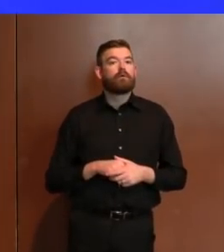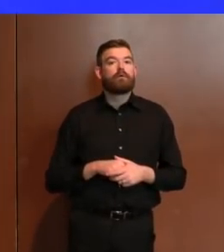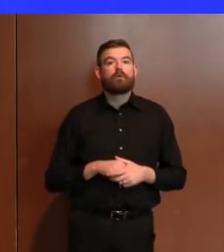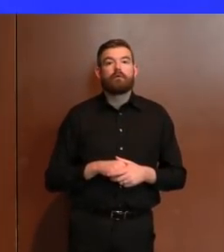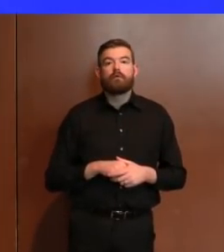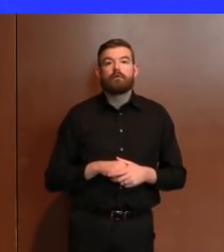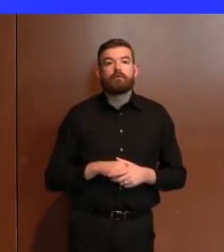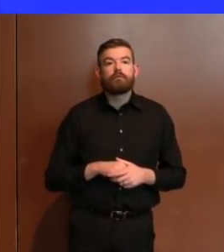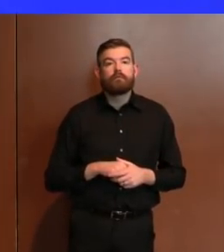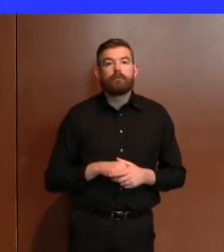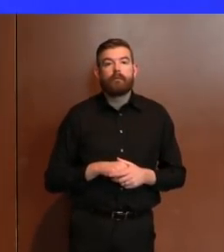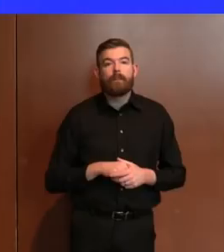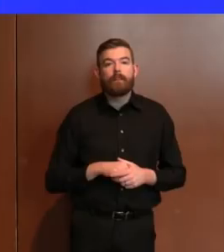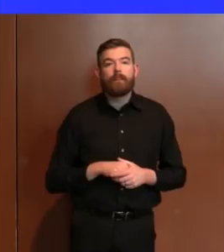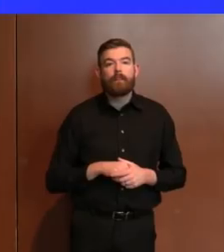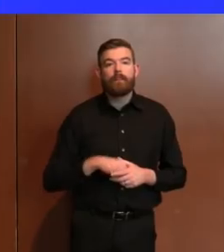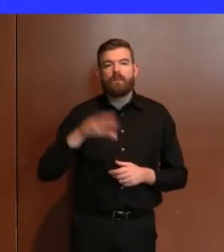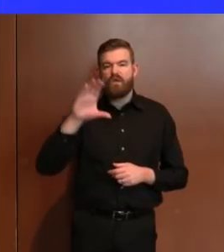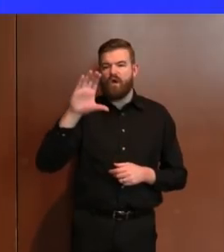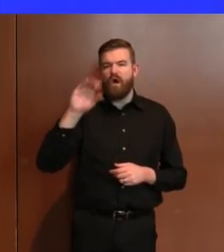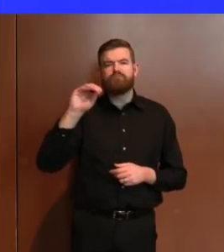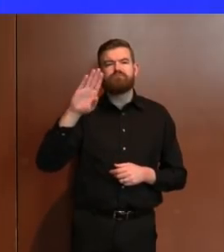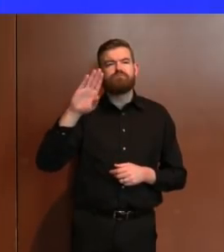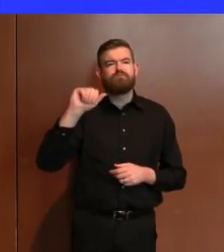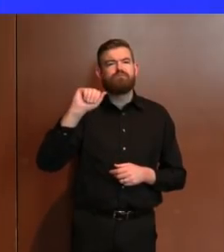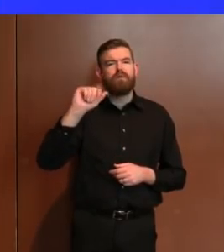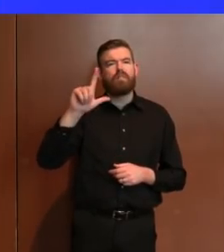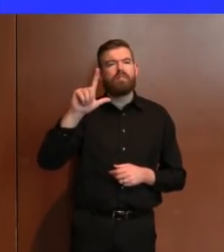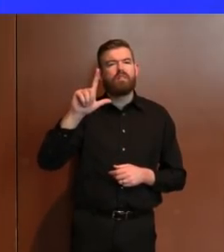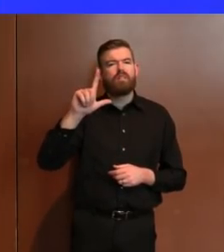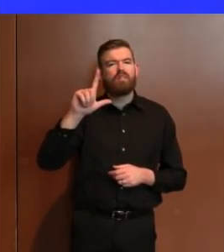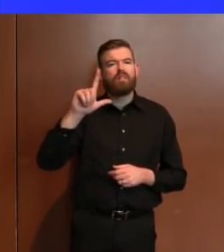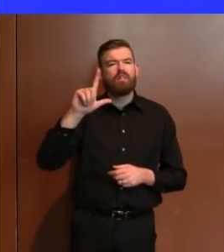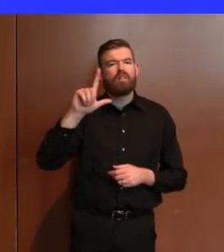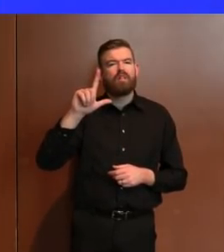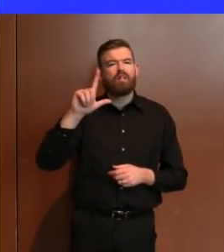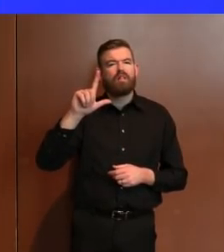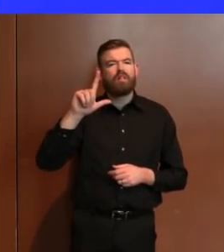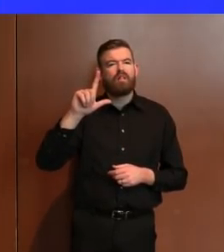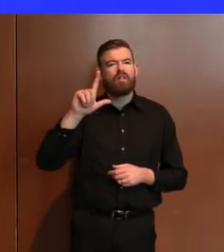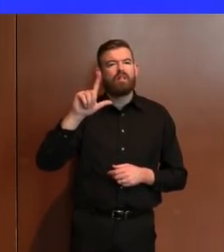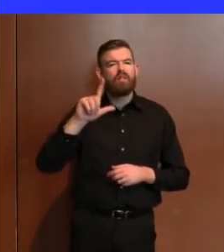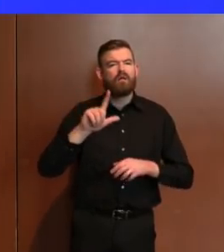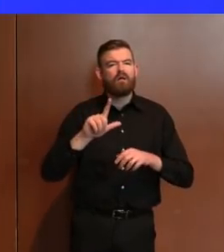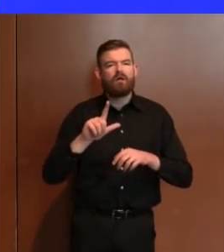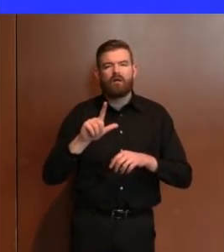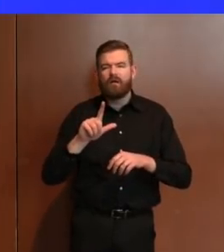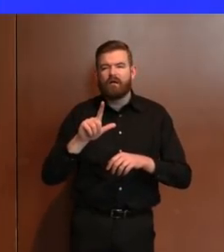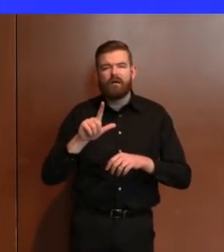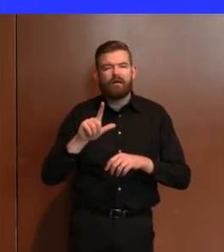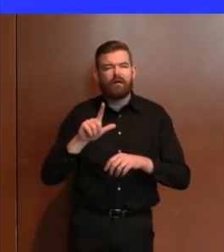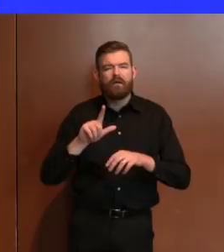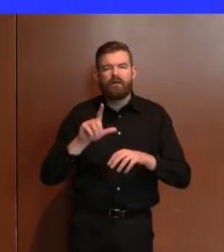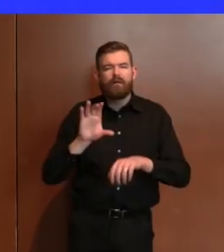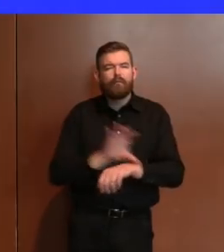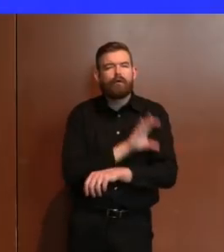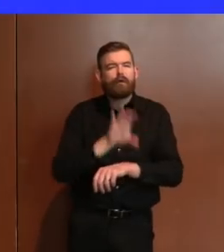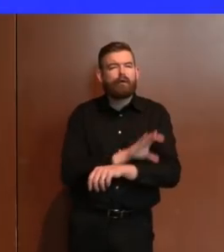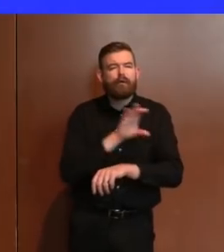because that's what we're dealing with in these legacies. Chris Ryan's doing a heck of a job, but literally